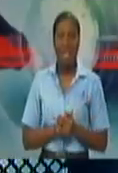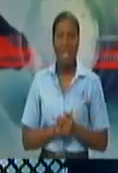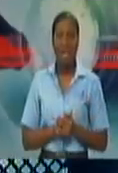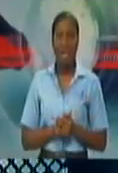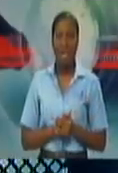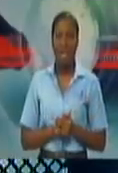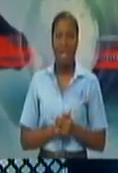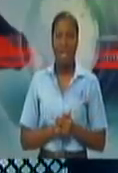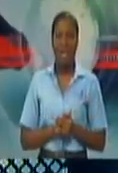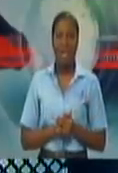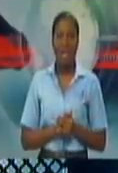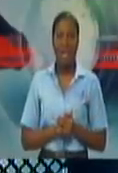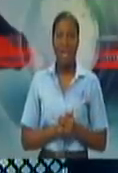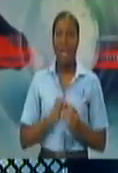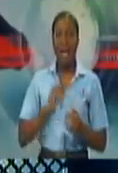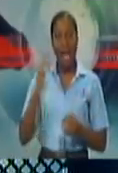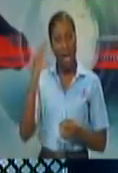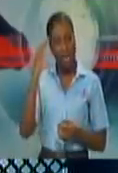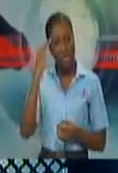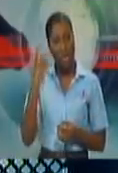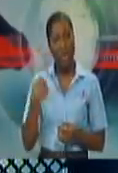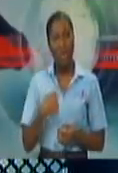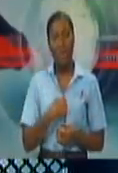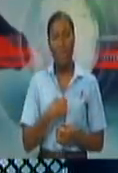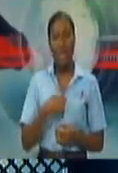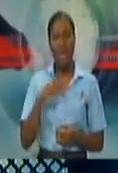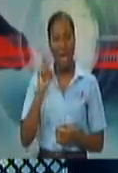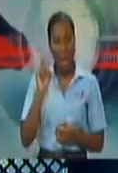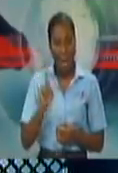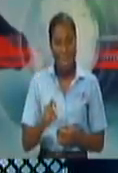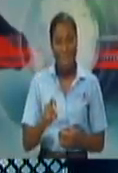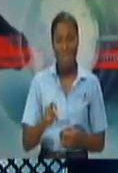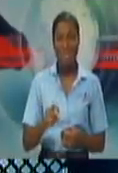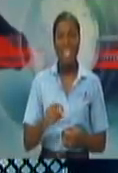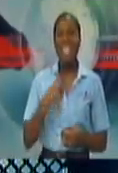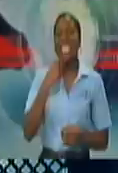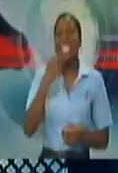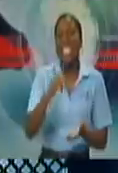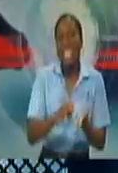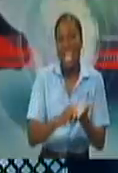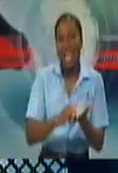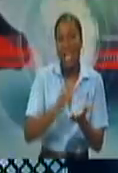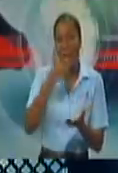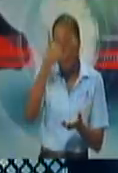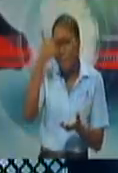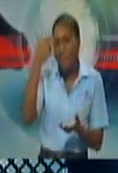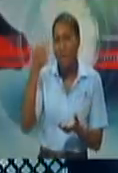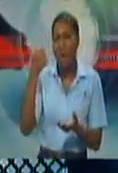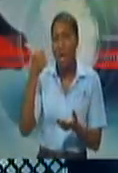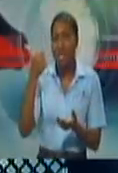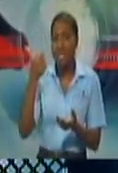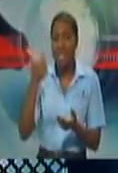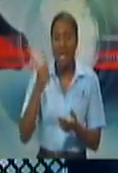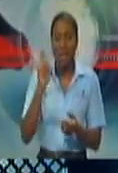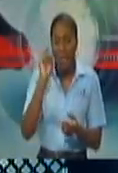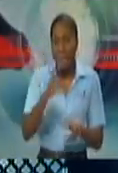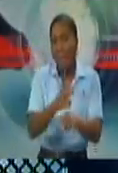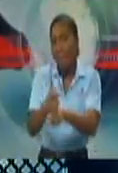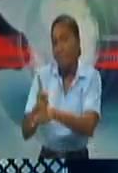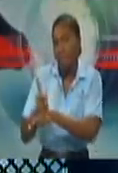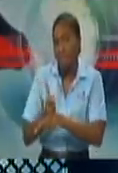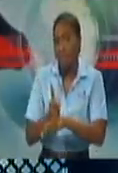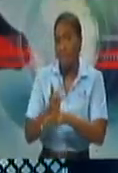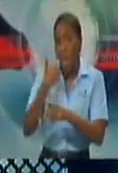I think we always have to take a pessimistic view when we look at it, that there may be some hidden cases that we have not